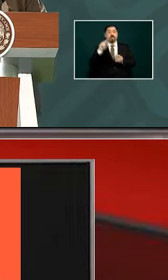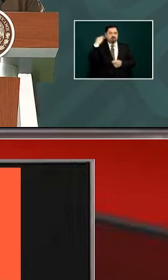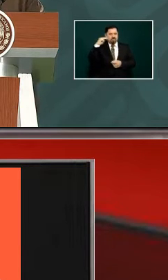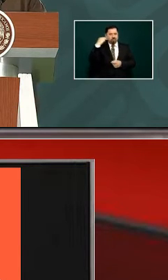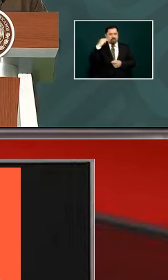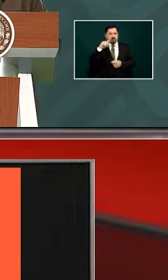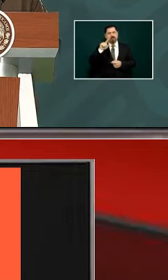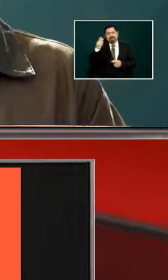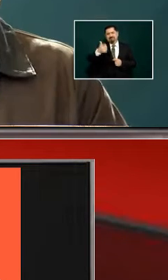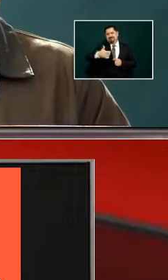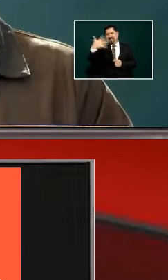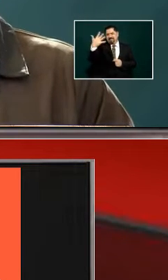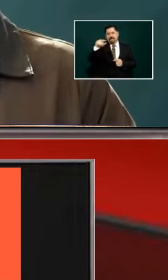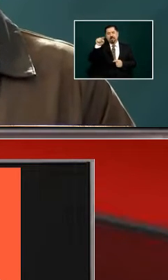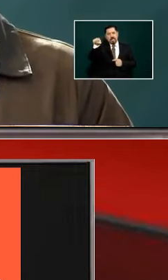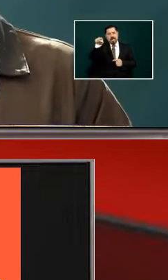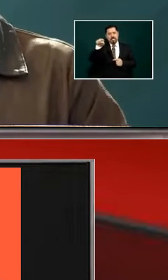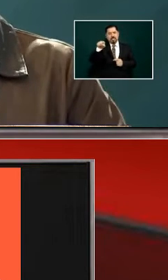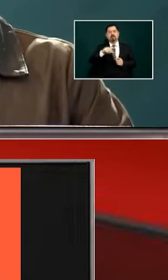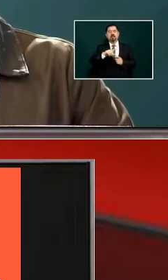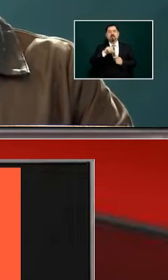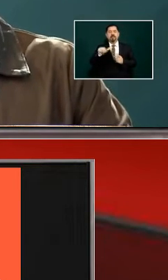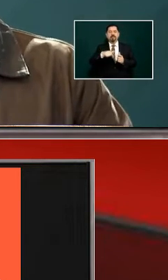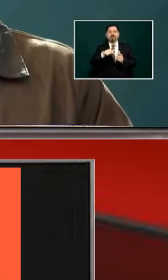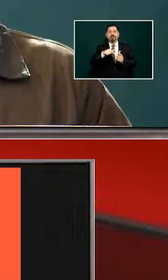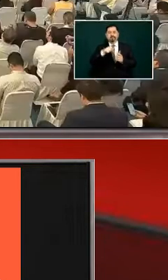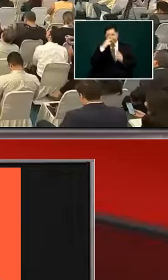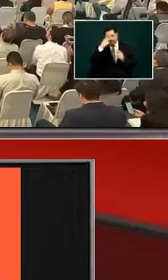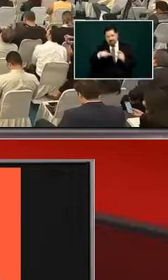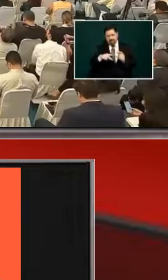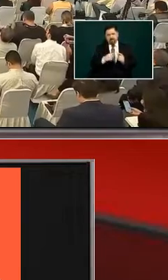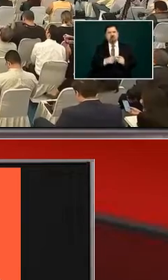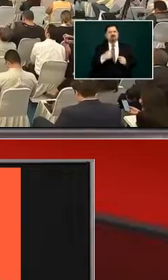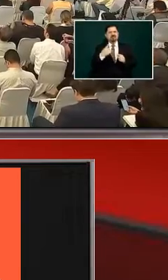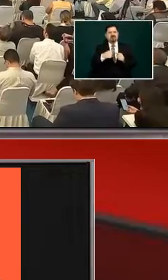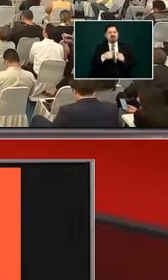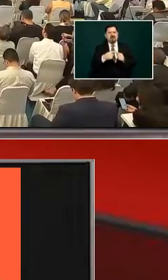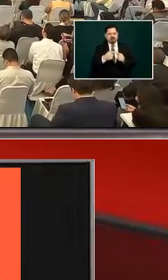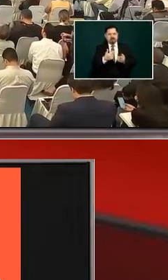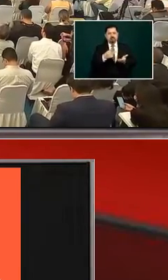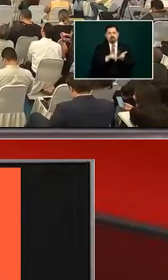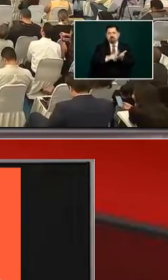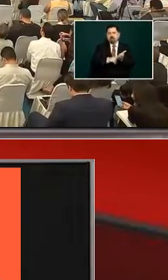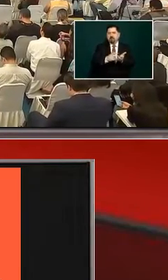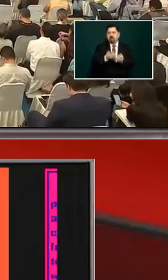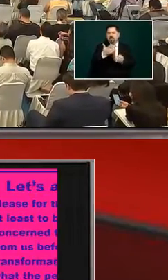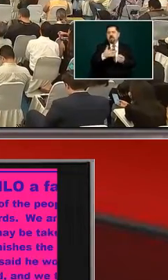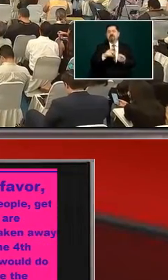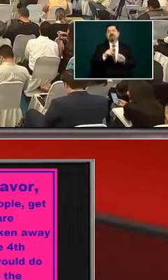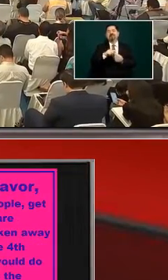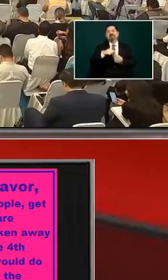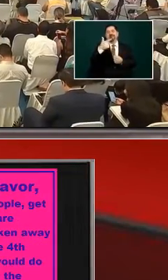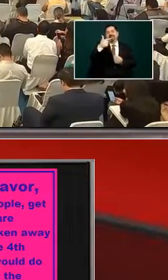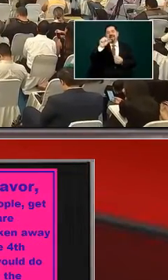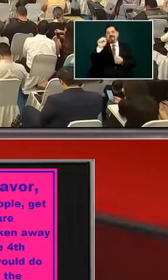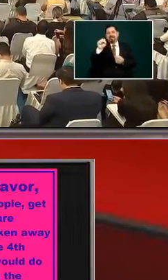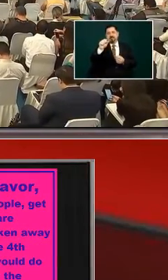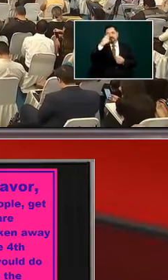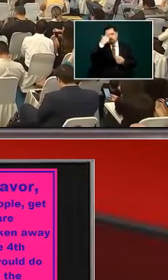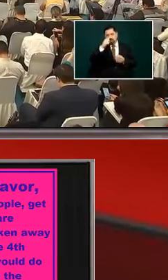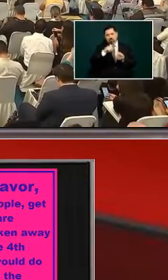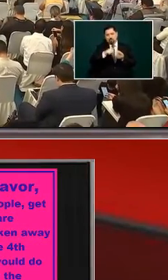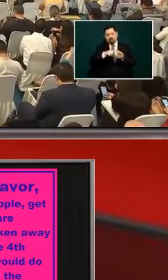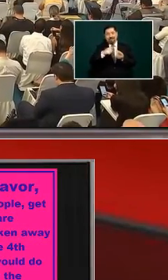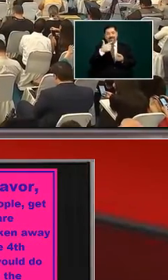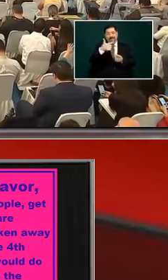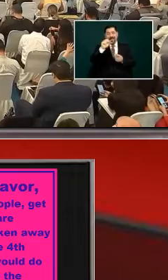michoacan so who's who in the prices of gas in found in the